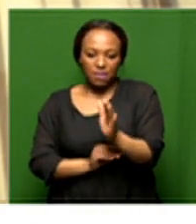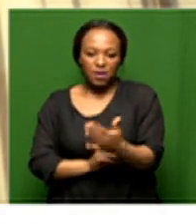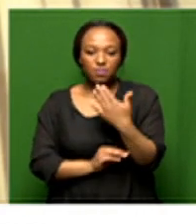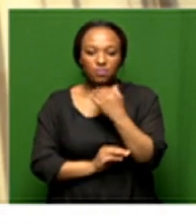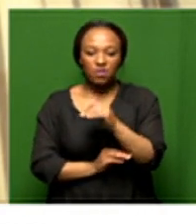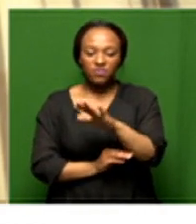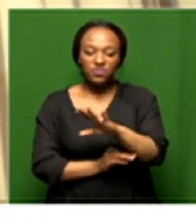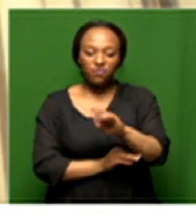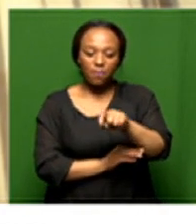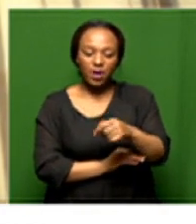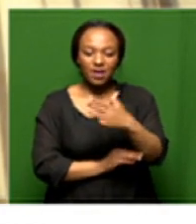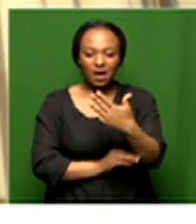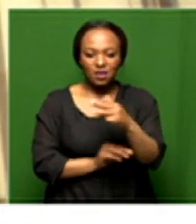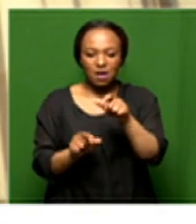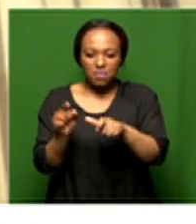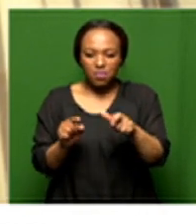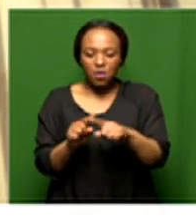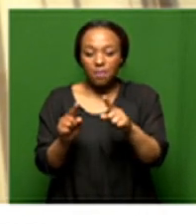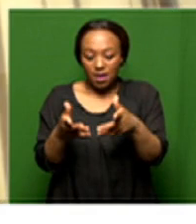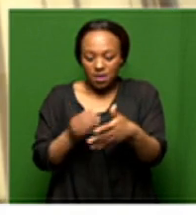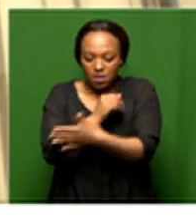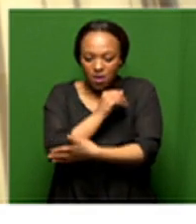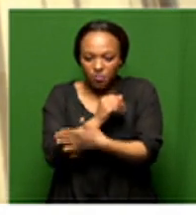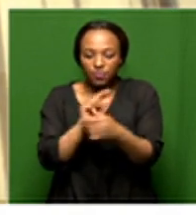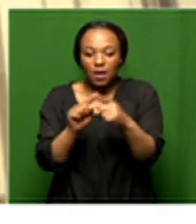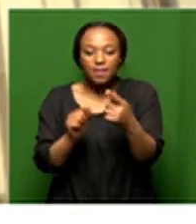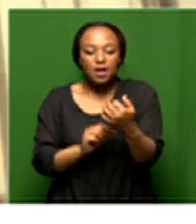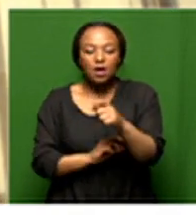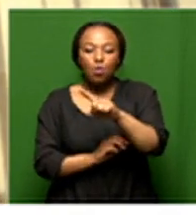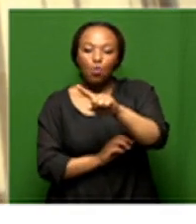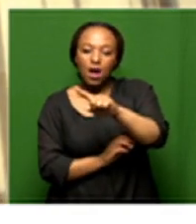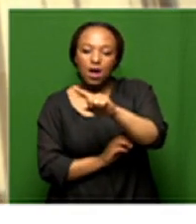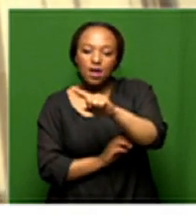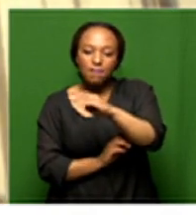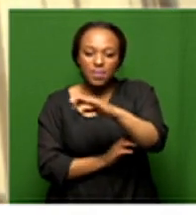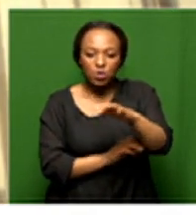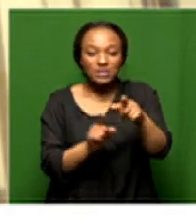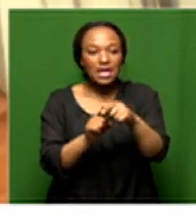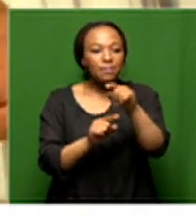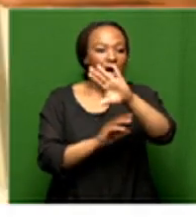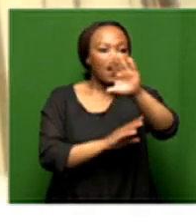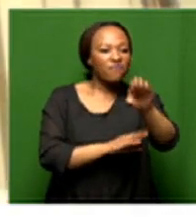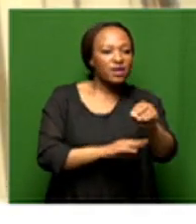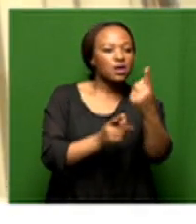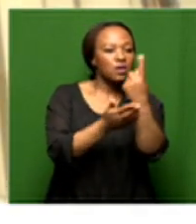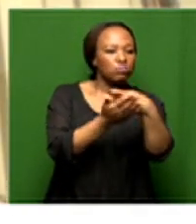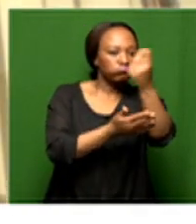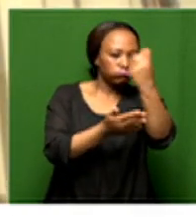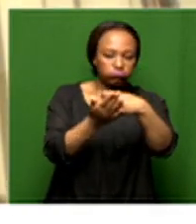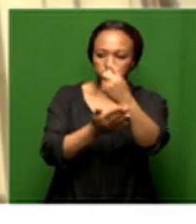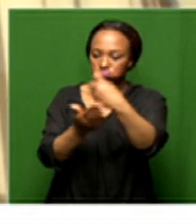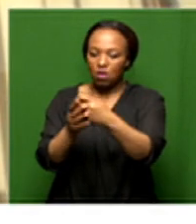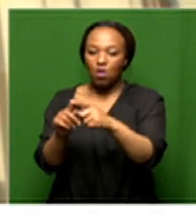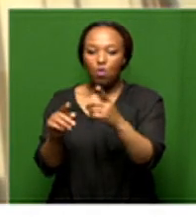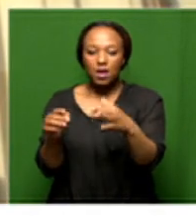the 54.9 billion million people rather in the country is a 1 billion plus people on the continent and once that is the